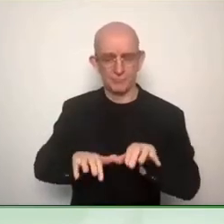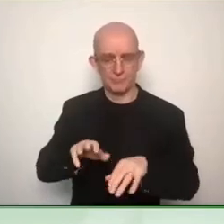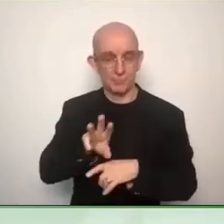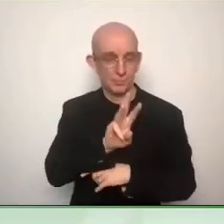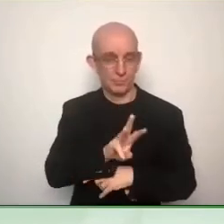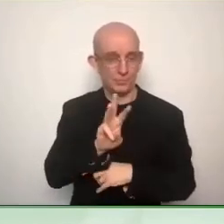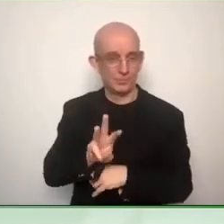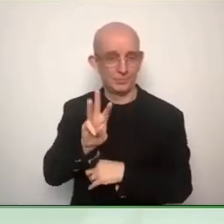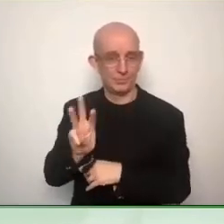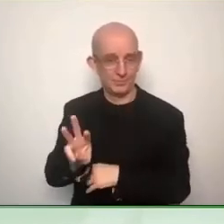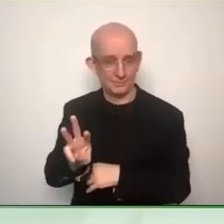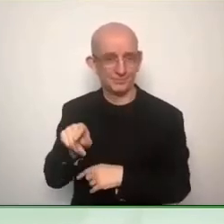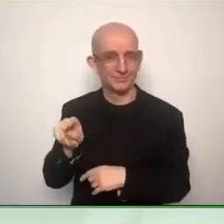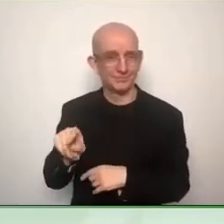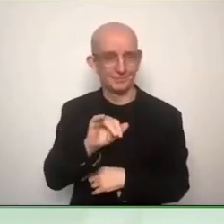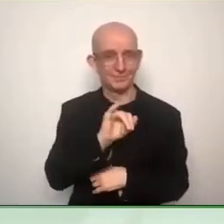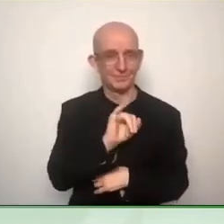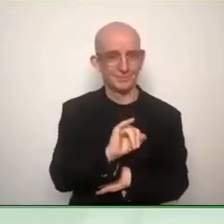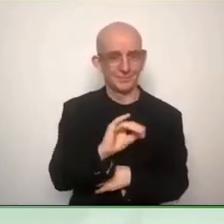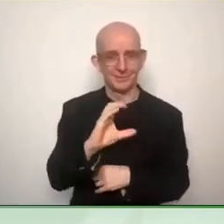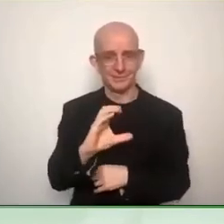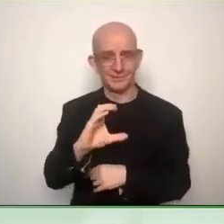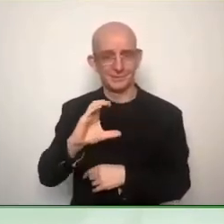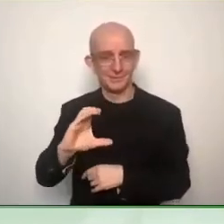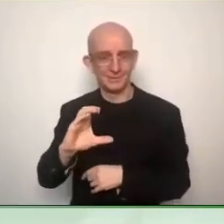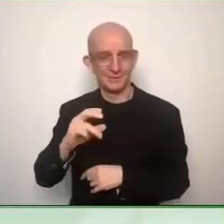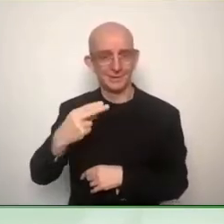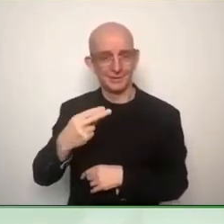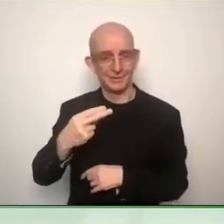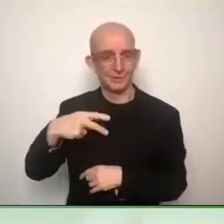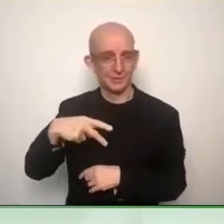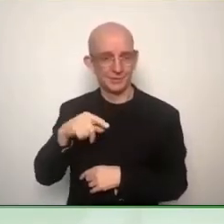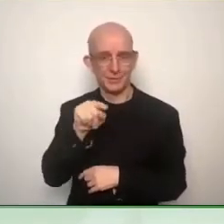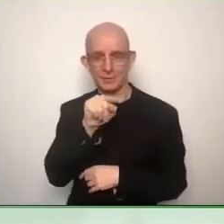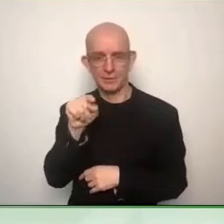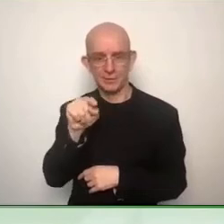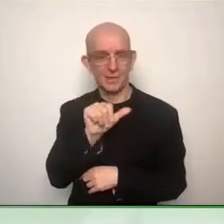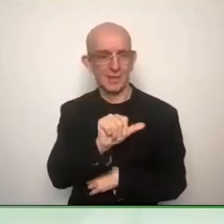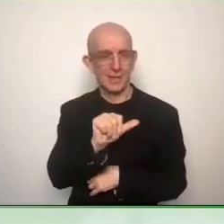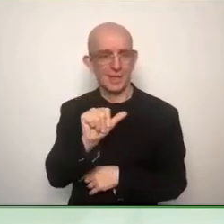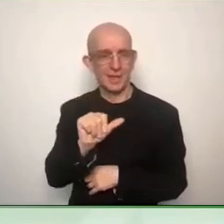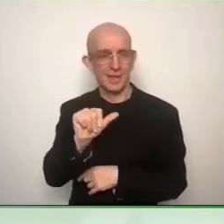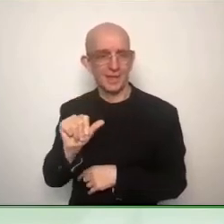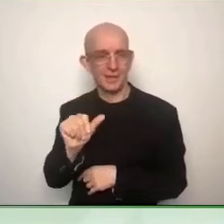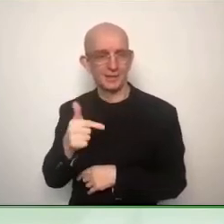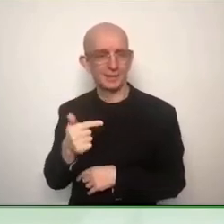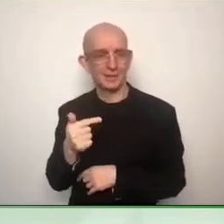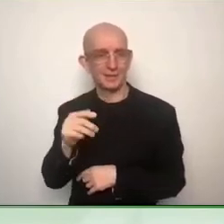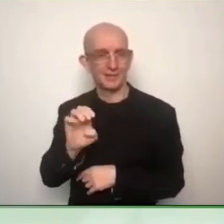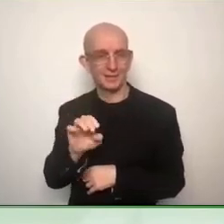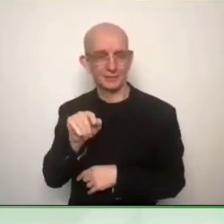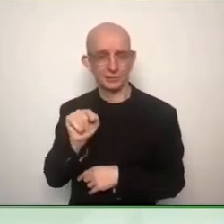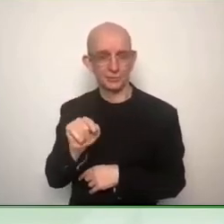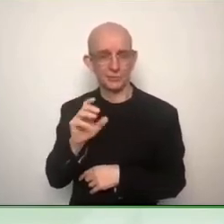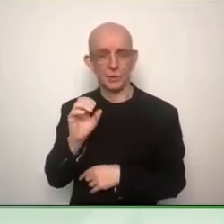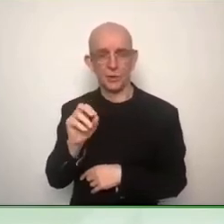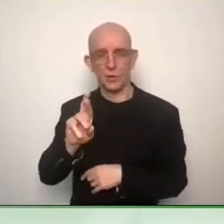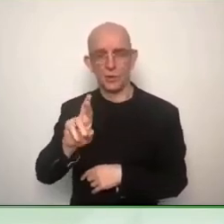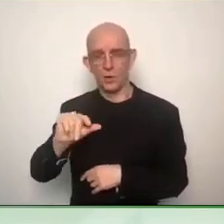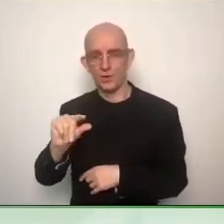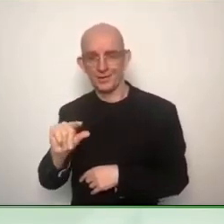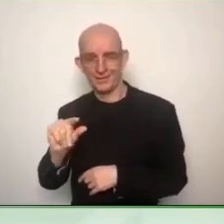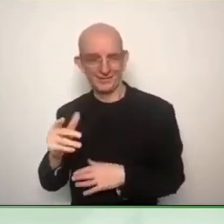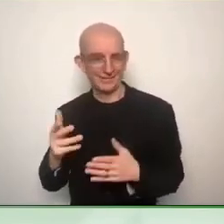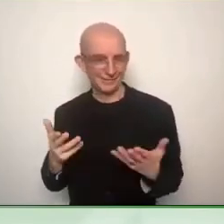And the call for papers or abstracts is still open until the 3rd of March. Afterwards, we start to flesh out the program